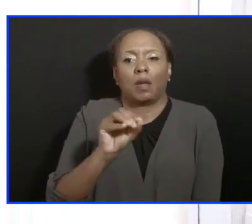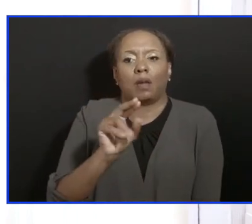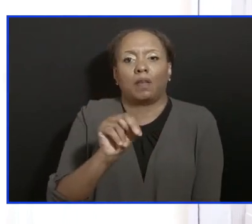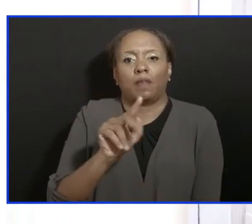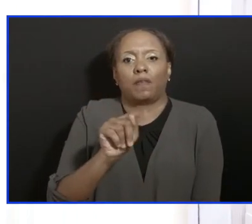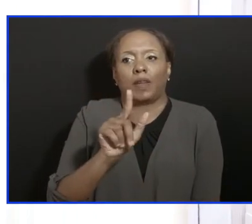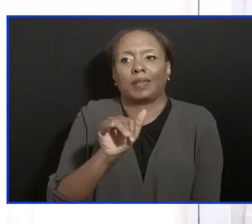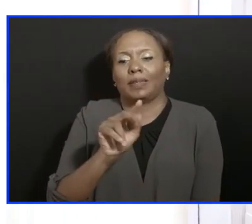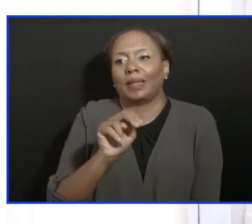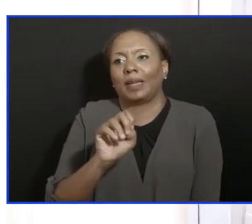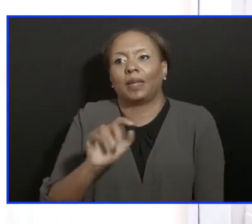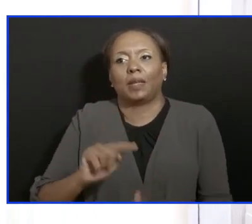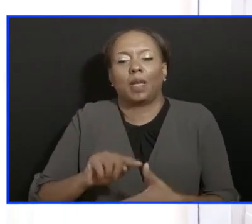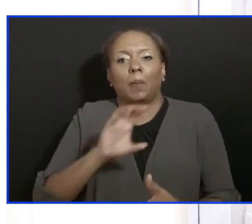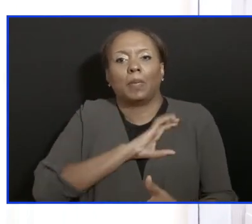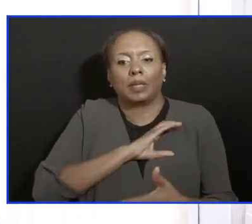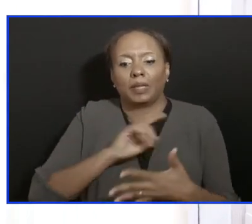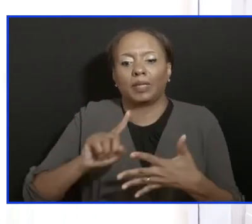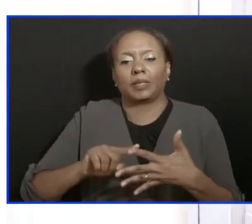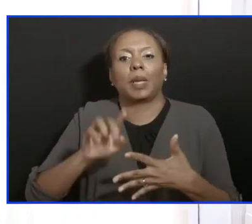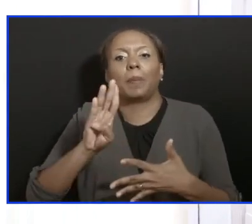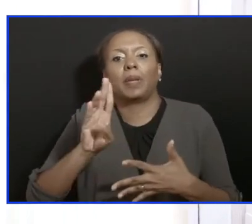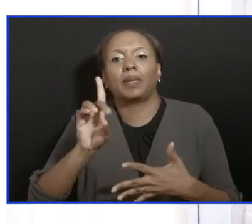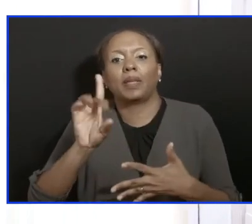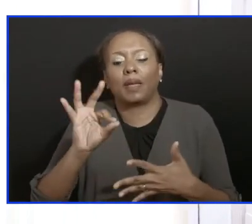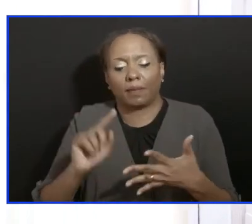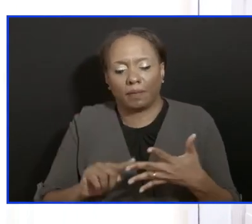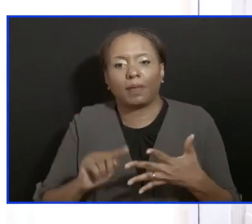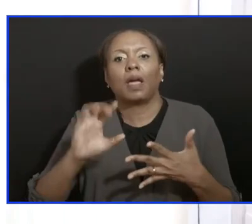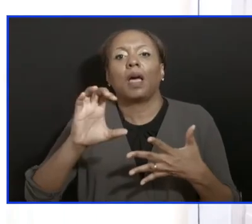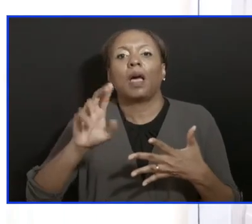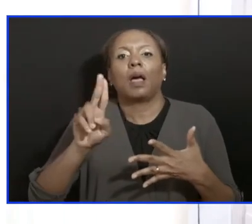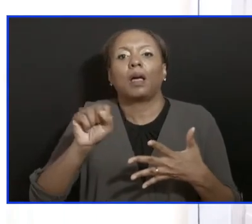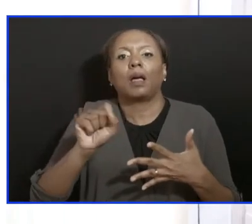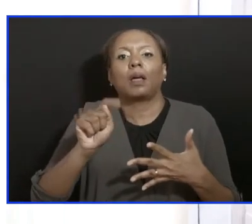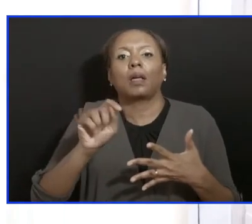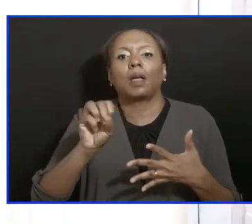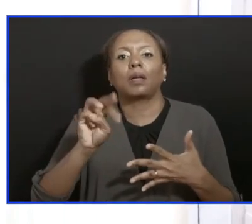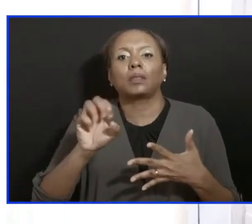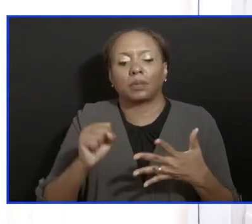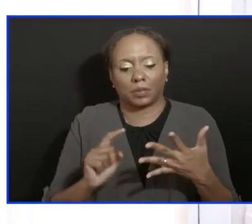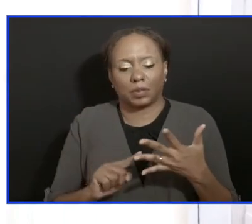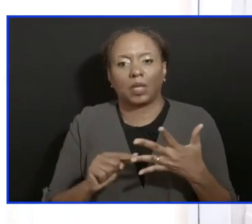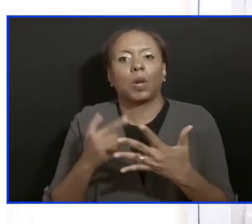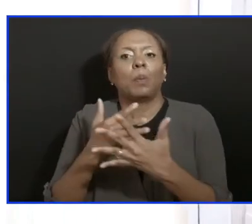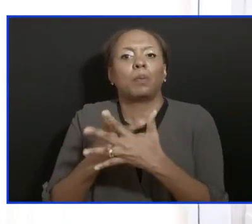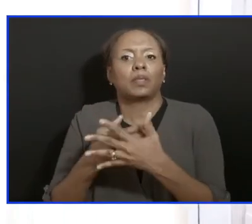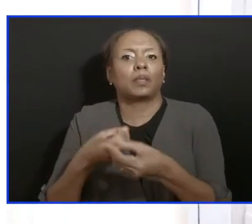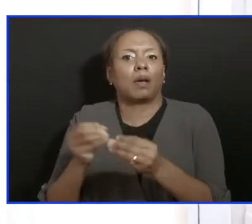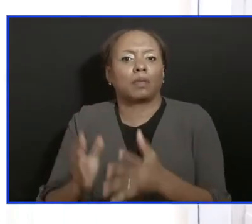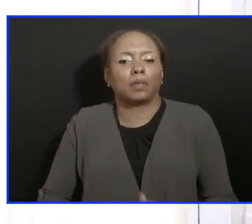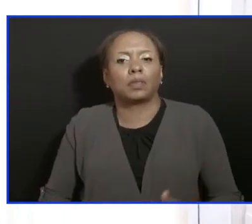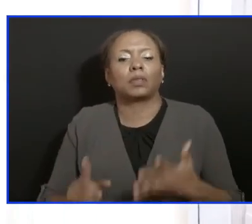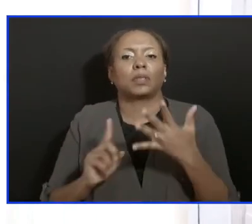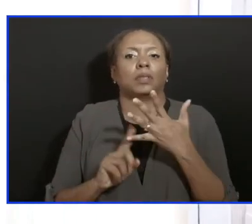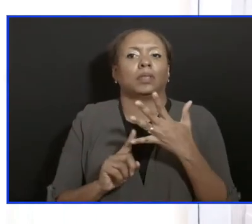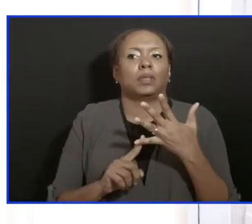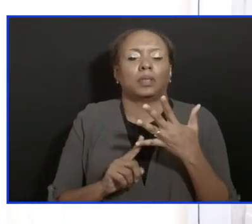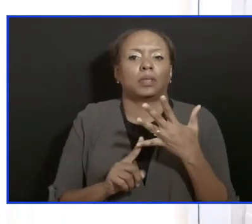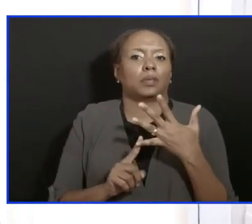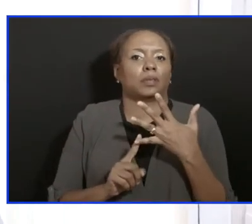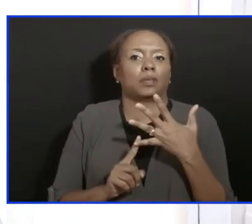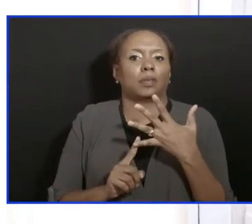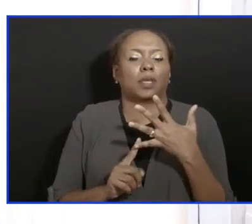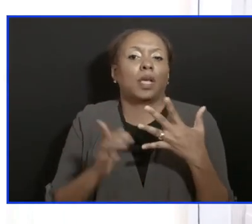police, prison officers, soldiers, customs and immigration. And then, of course, the main one for us, which is in